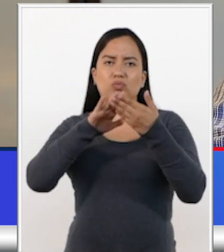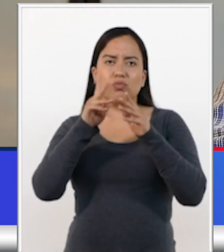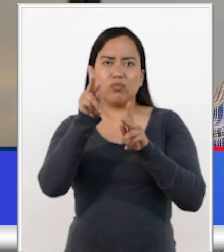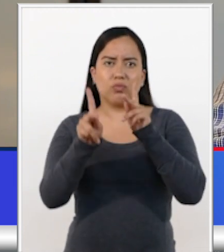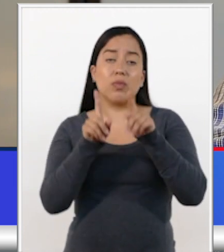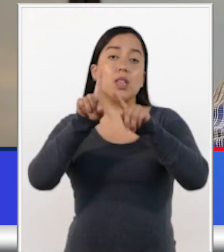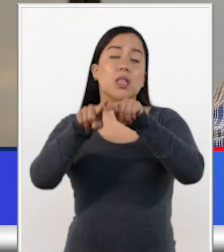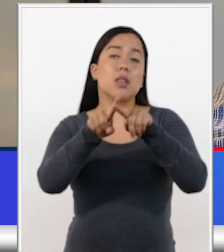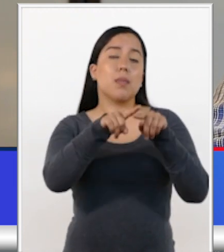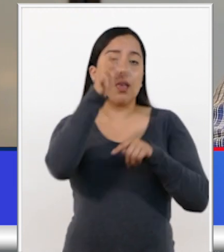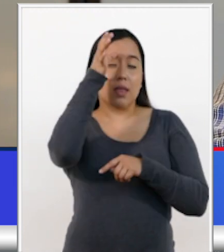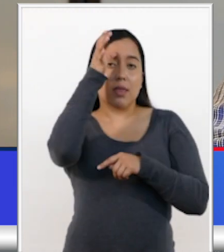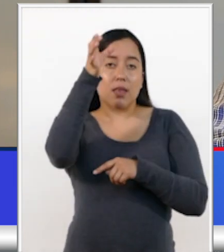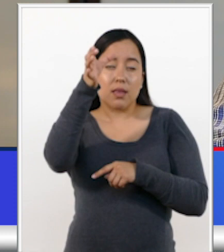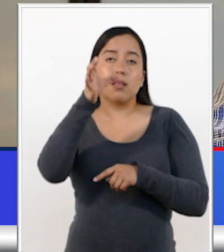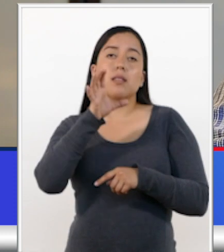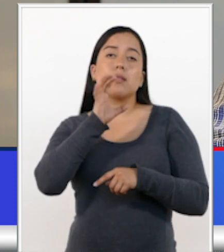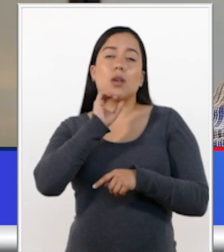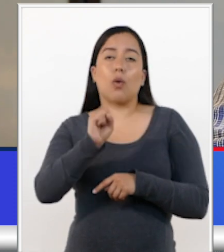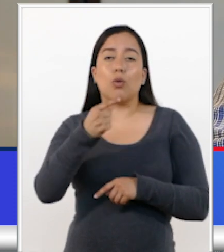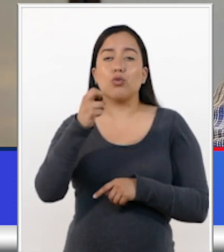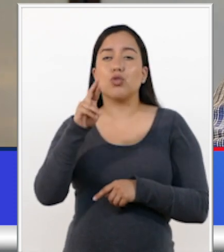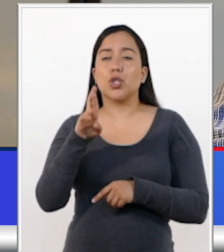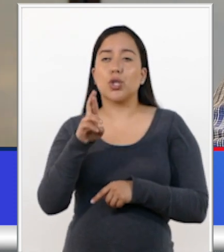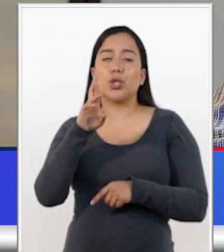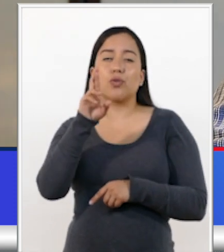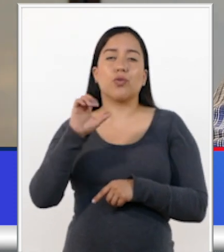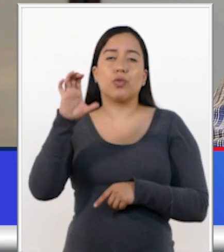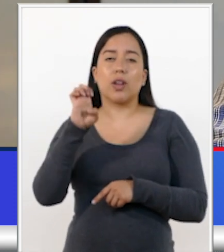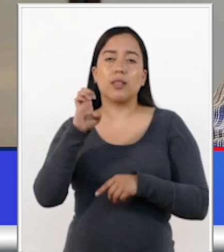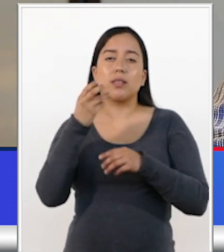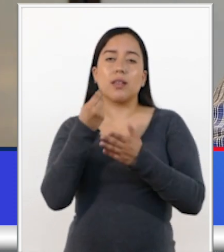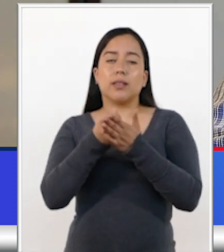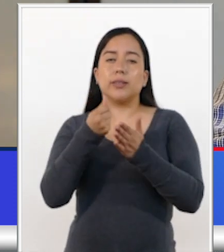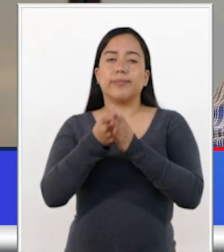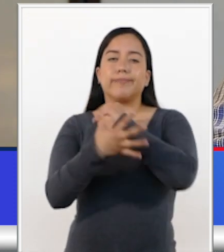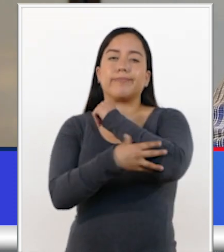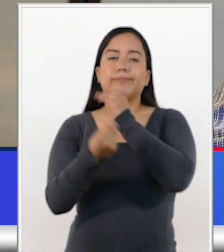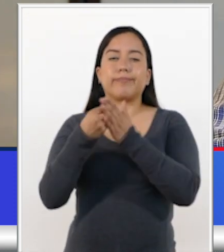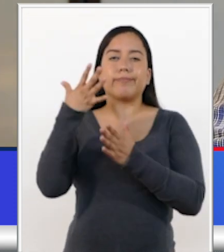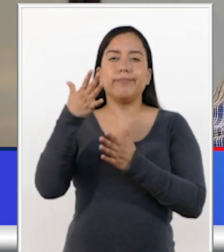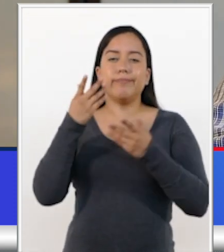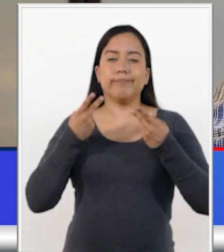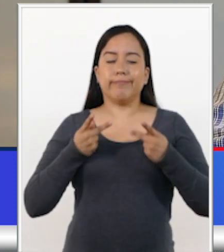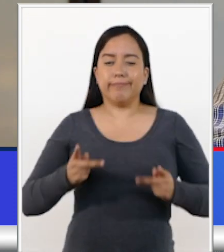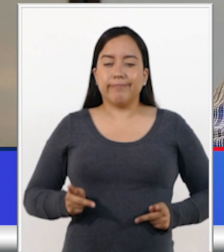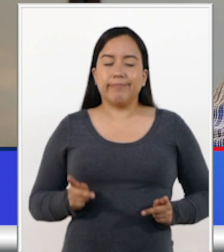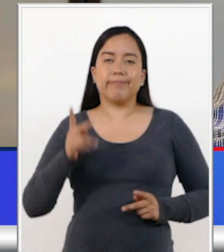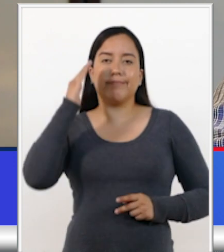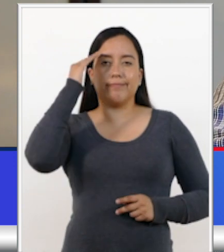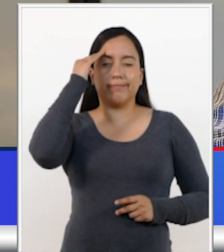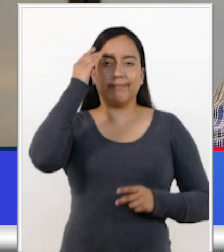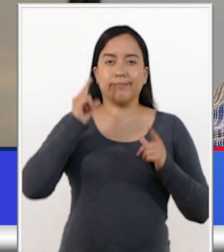Depending on the context, gender, age, race, economic and social conditions, physical and mental health, among other